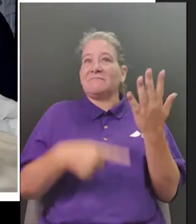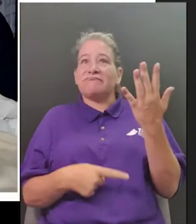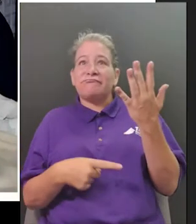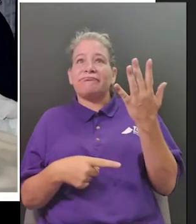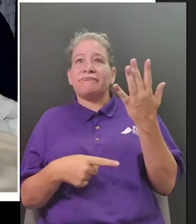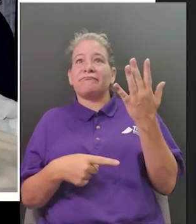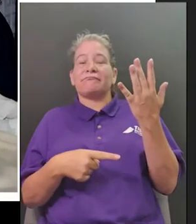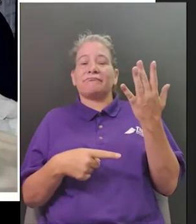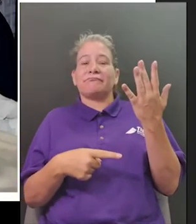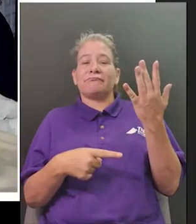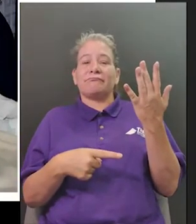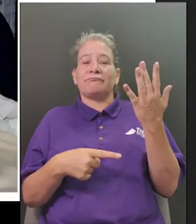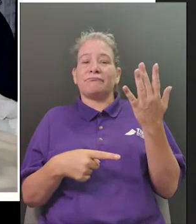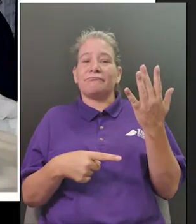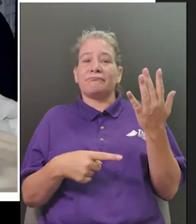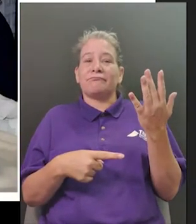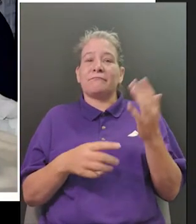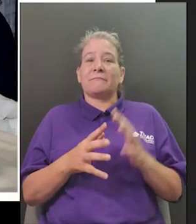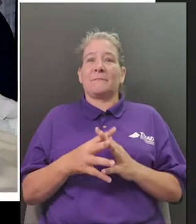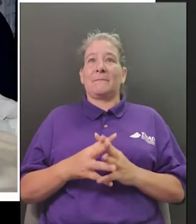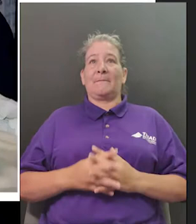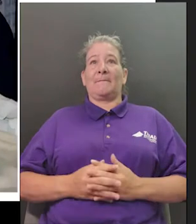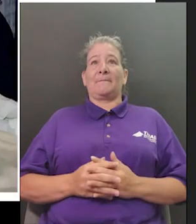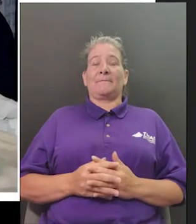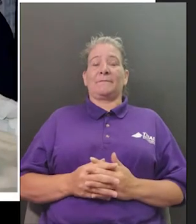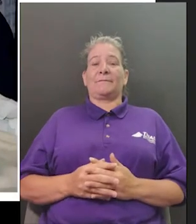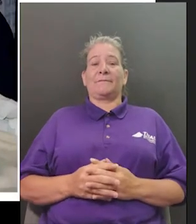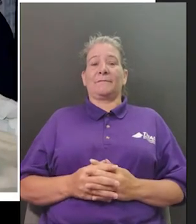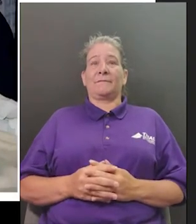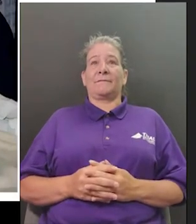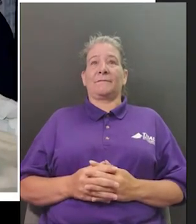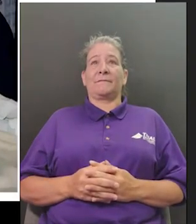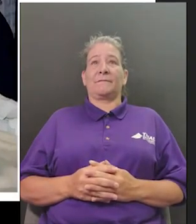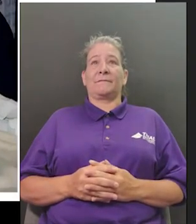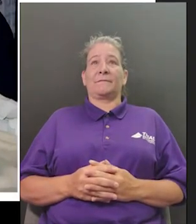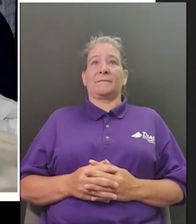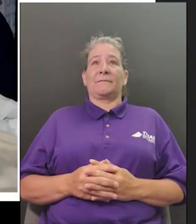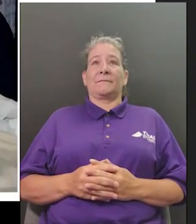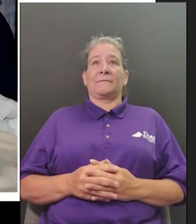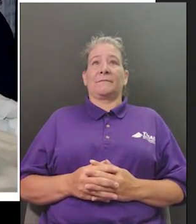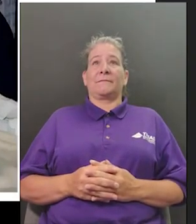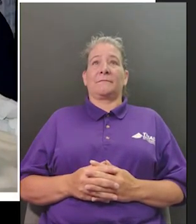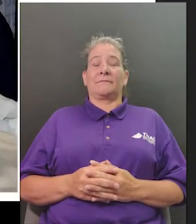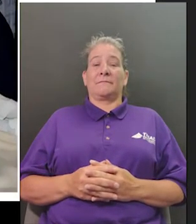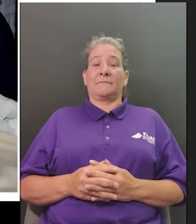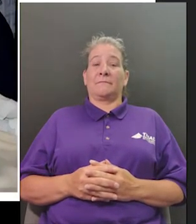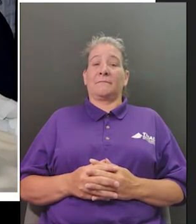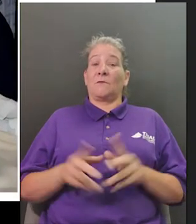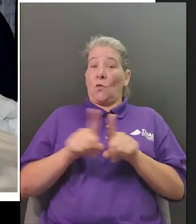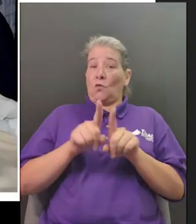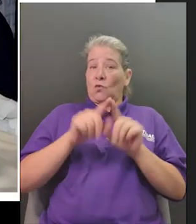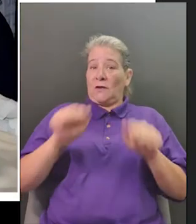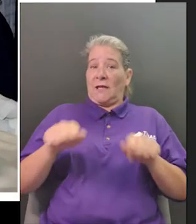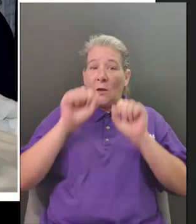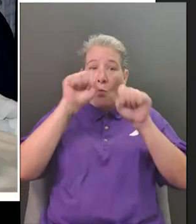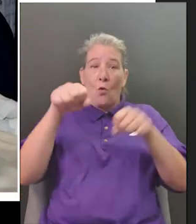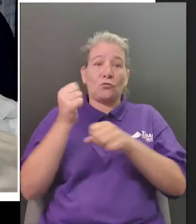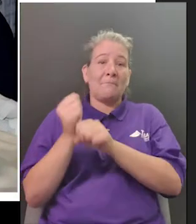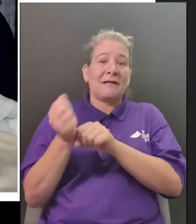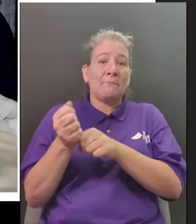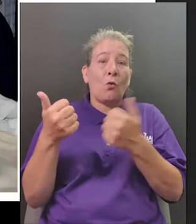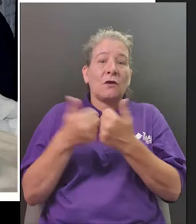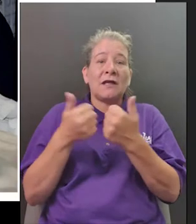do you like to watch fireworks do you like to go to a baseball game or a cookout or